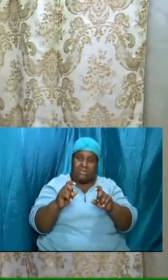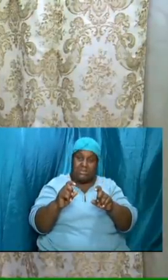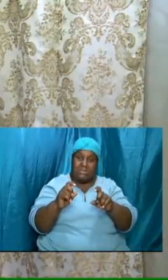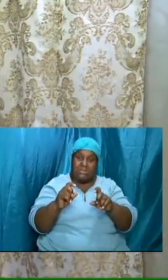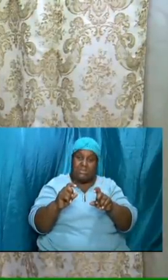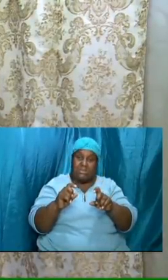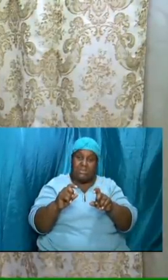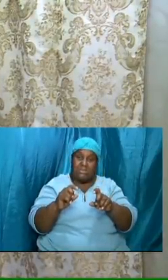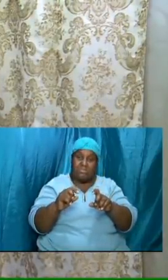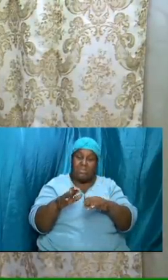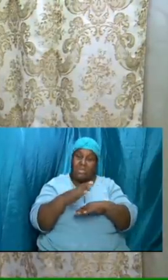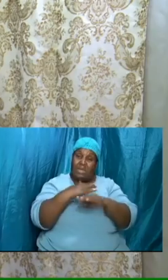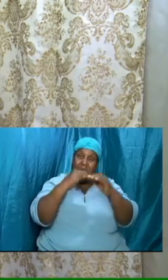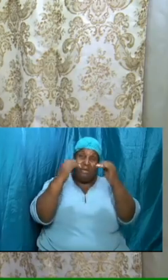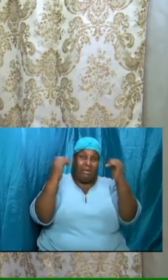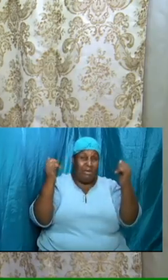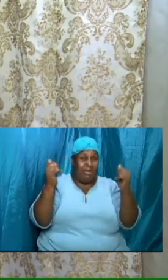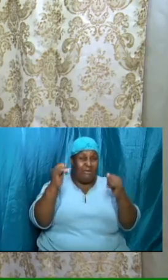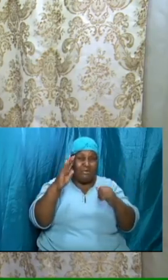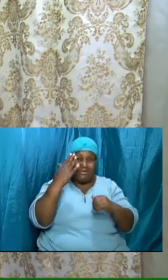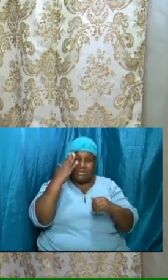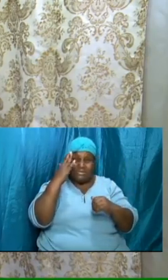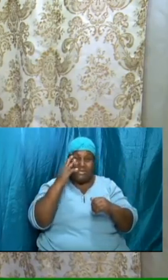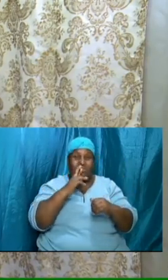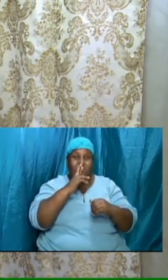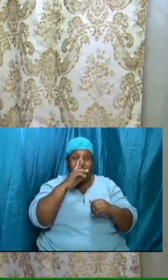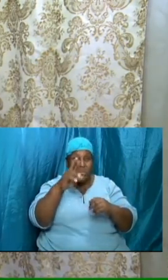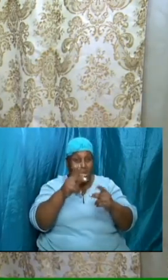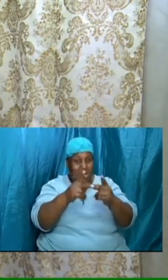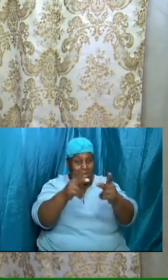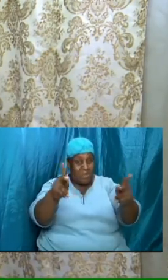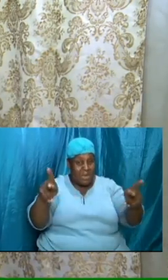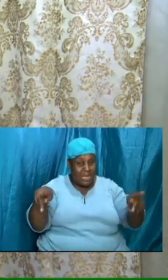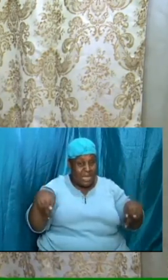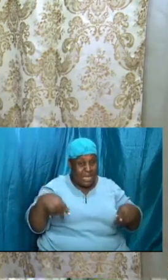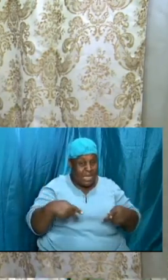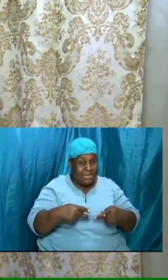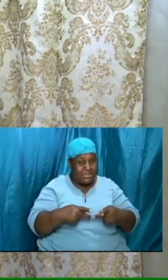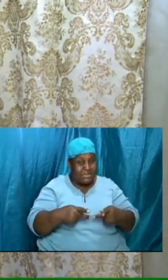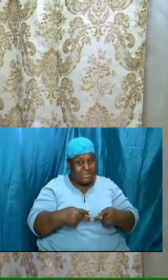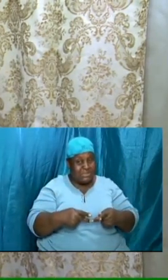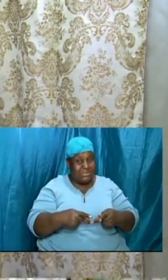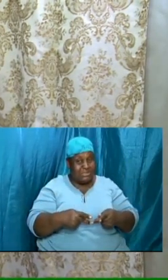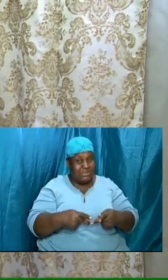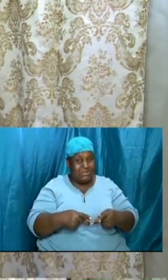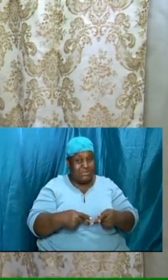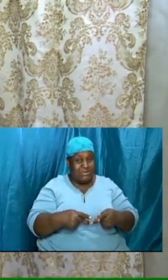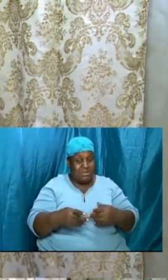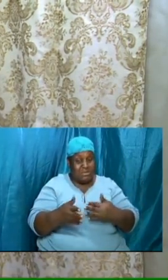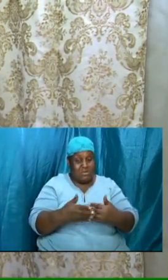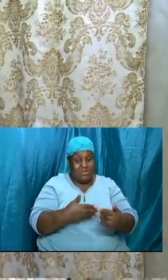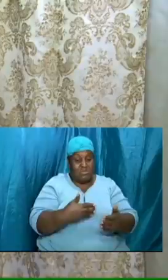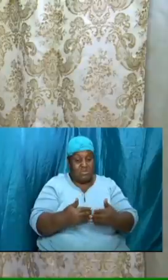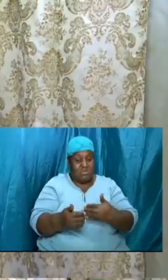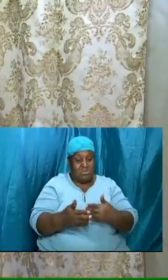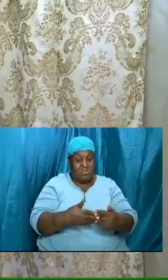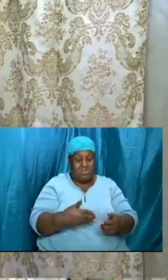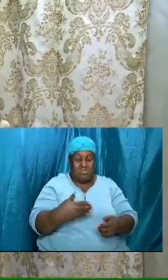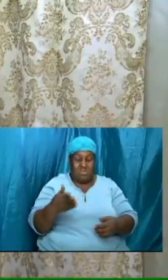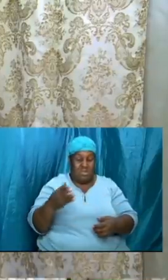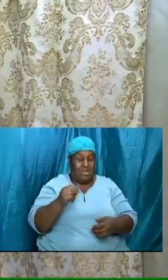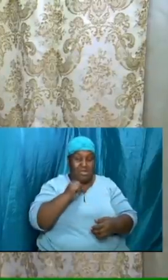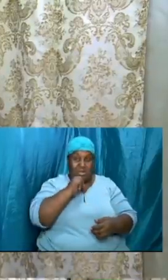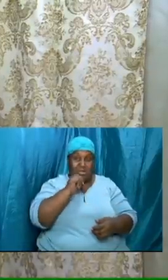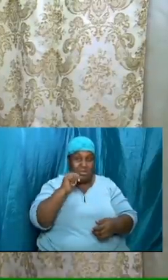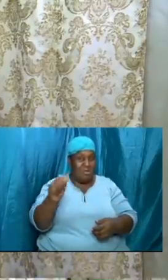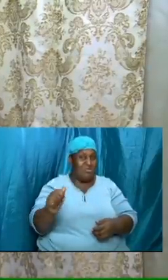seems uh for some such a real place although there is the uncertainty of what we would be like there and you know